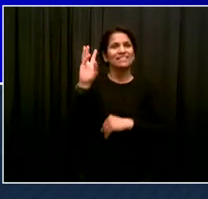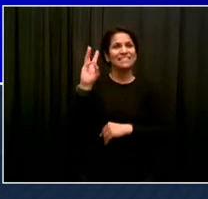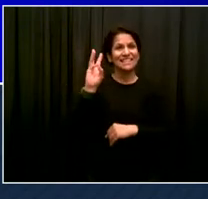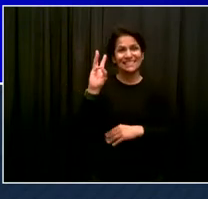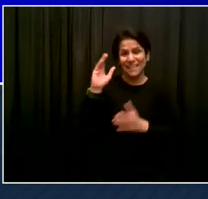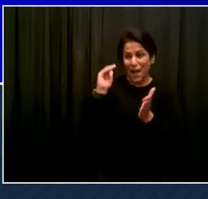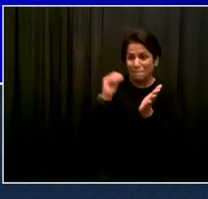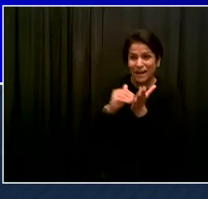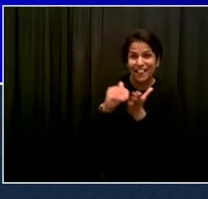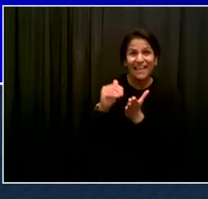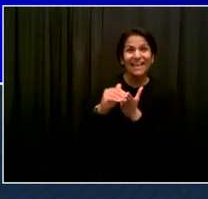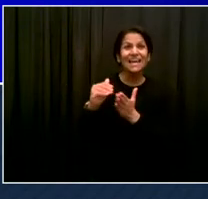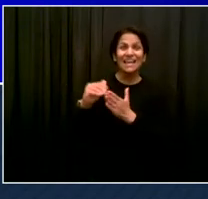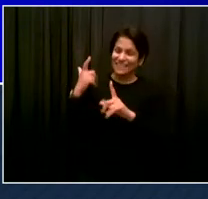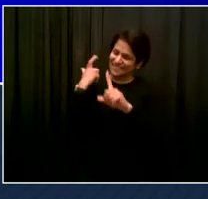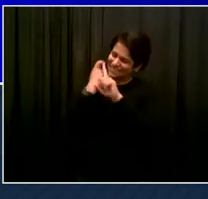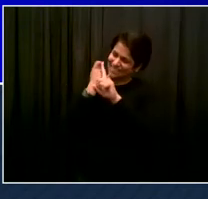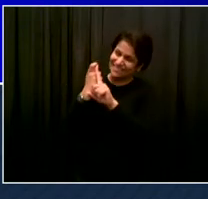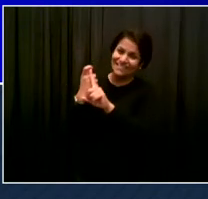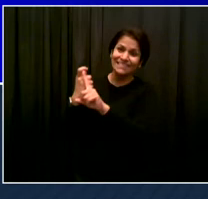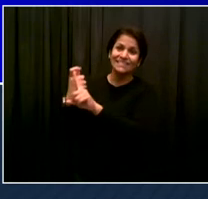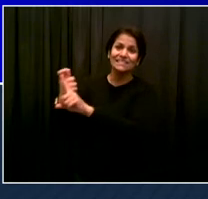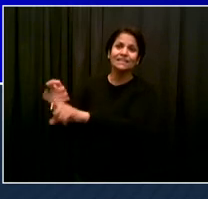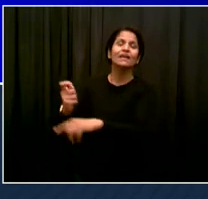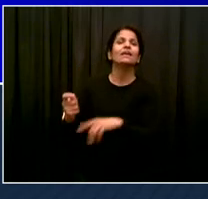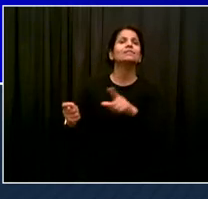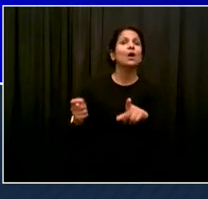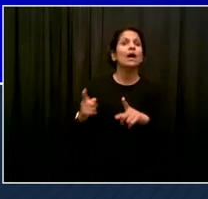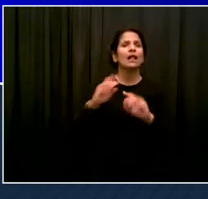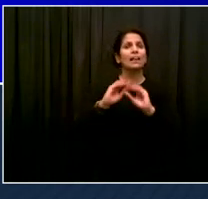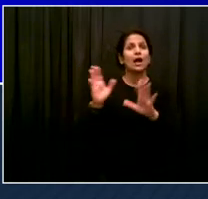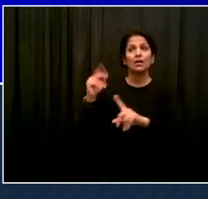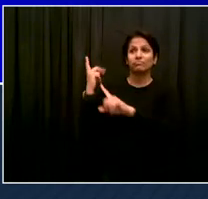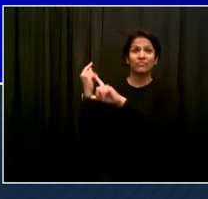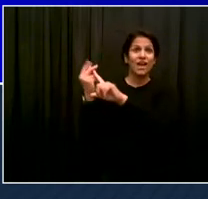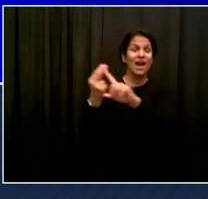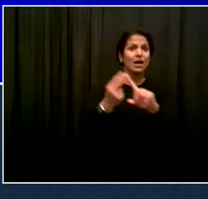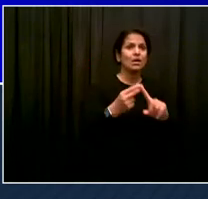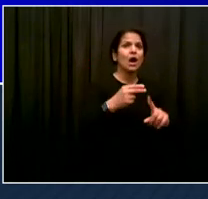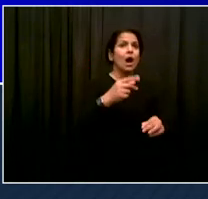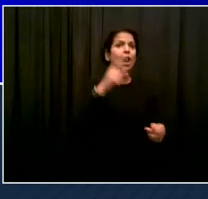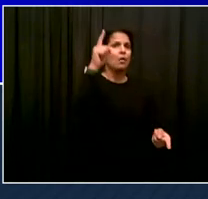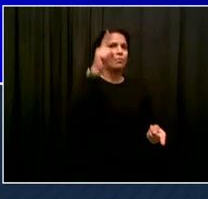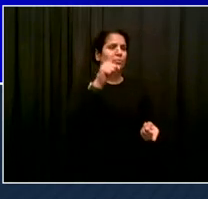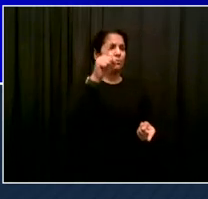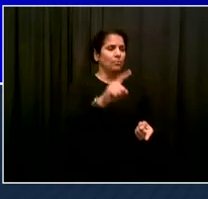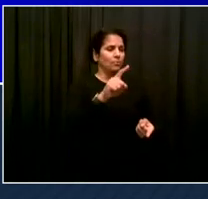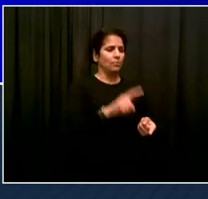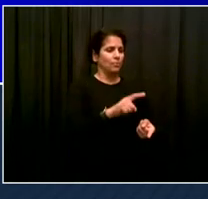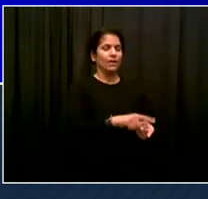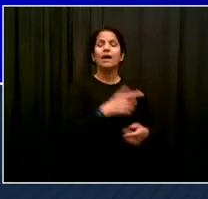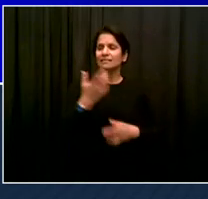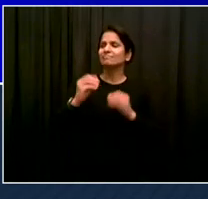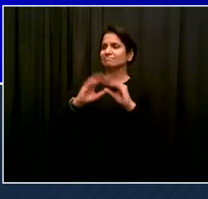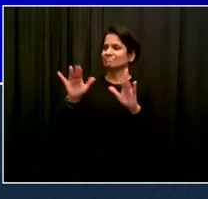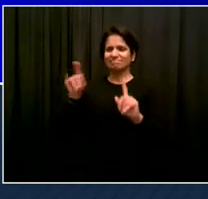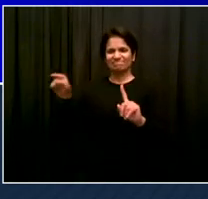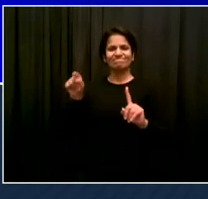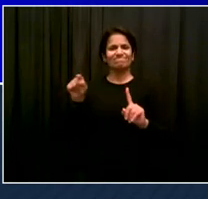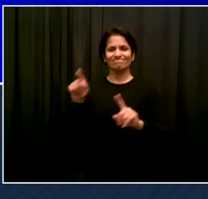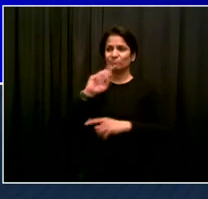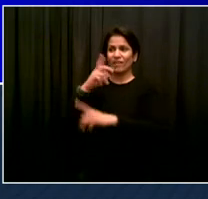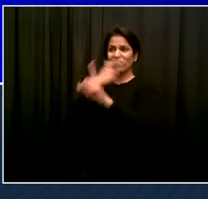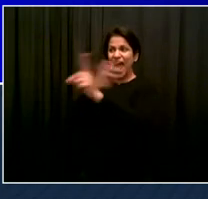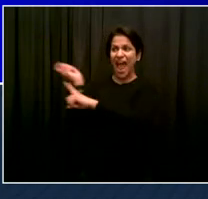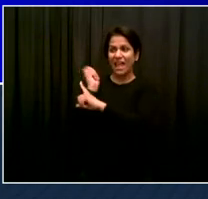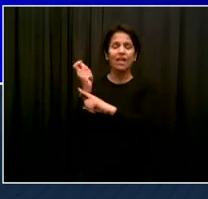working. You can see the cause and effect really clearly here. And what am I going to tell you next? Go get vaccinated. If you haven't